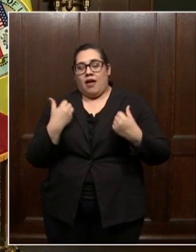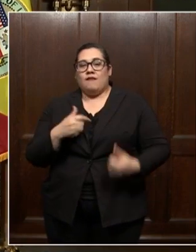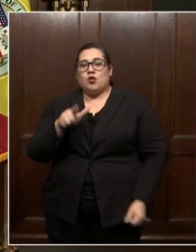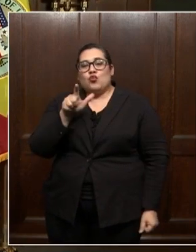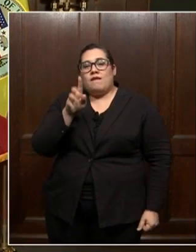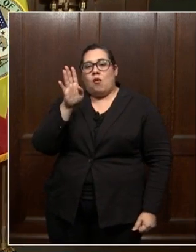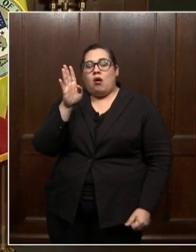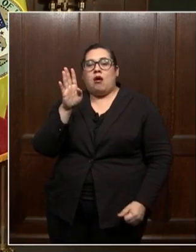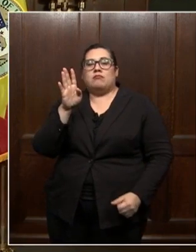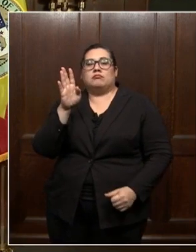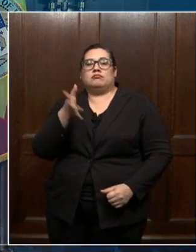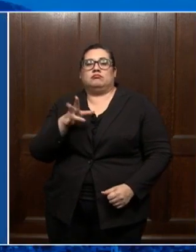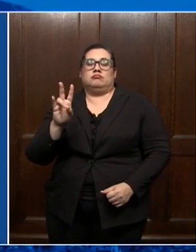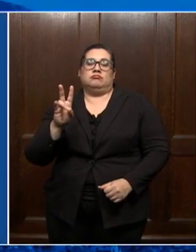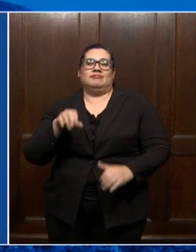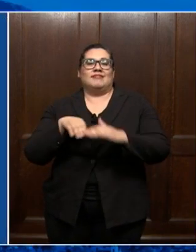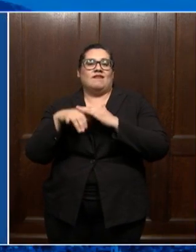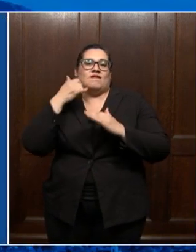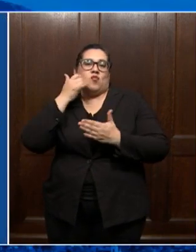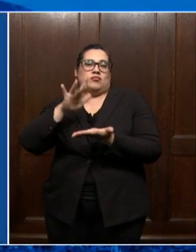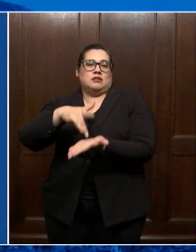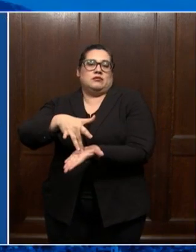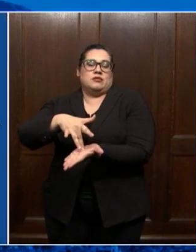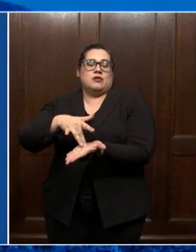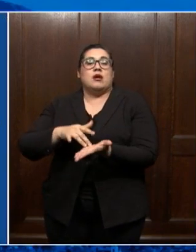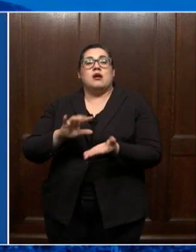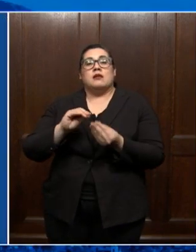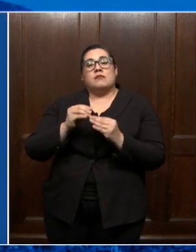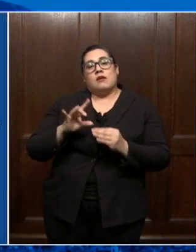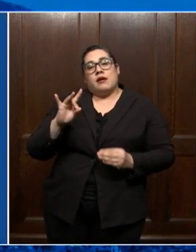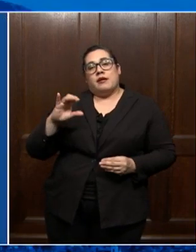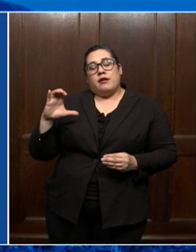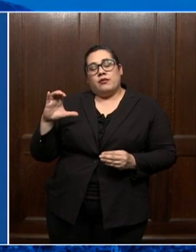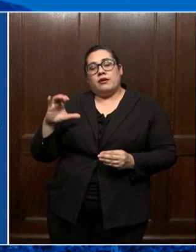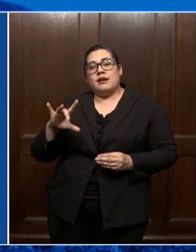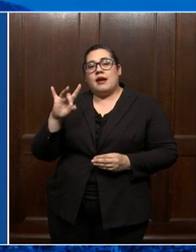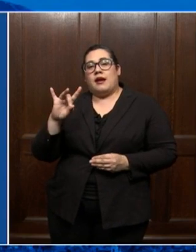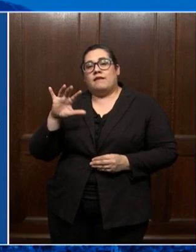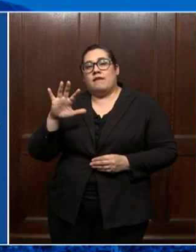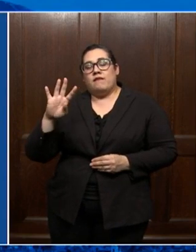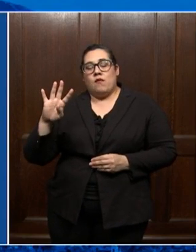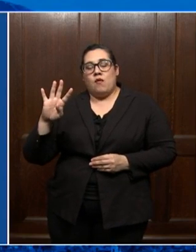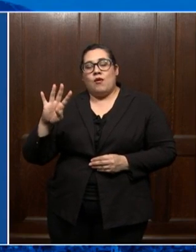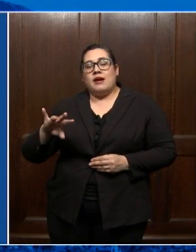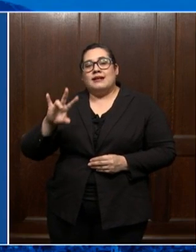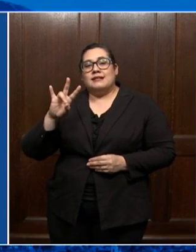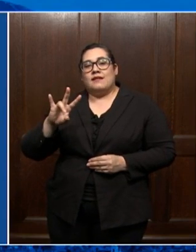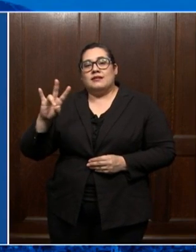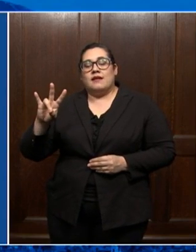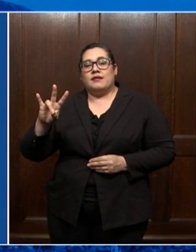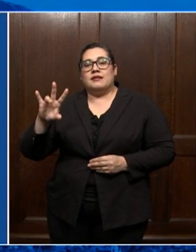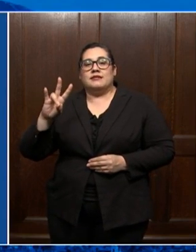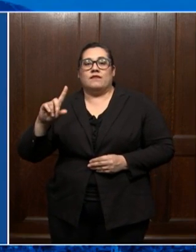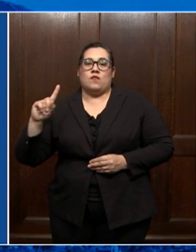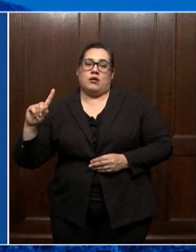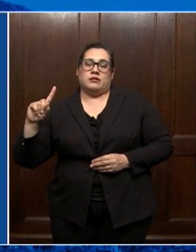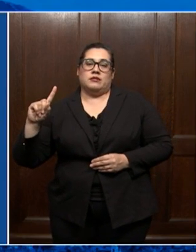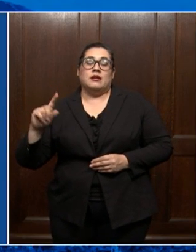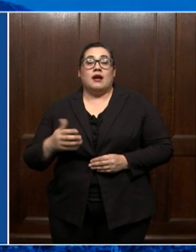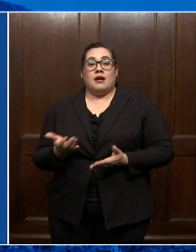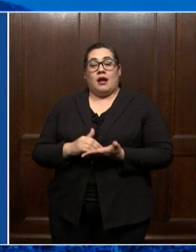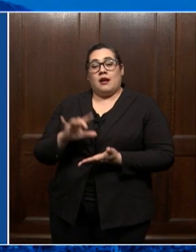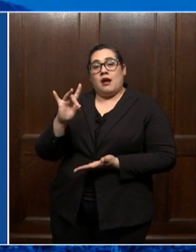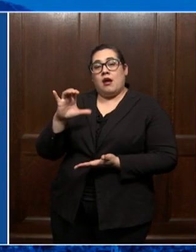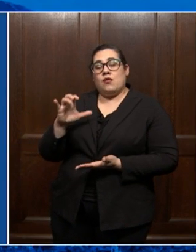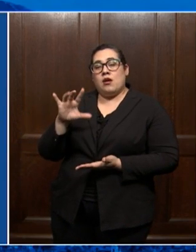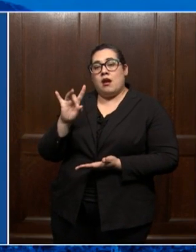a 24-hour access center at 800-854-7771. It's 800